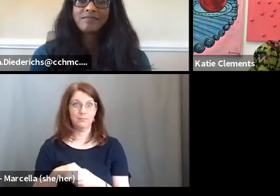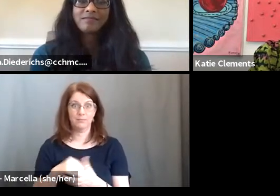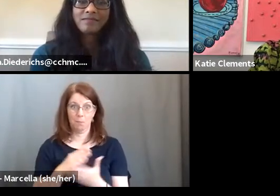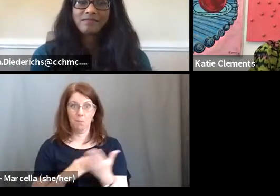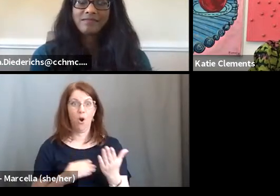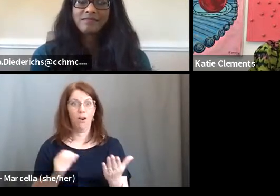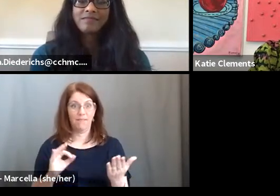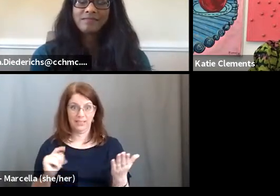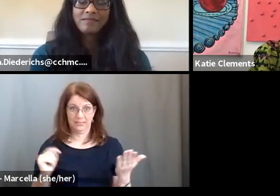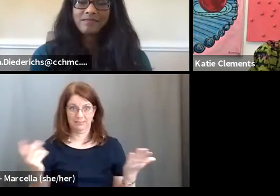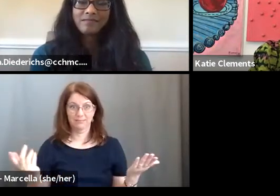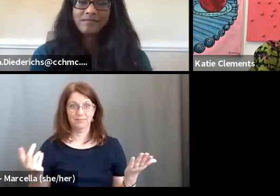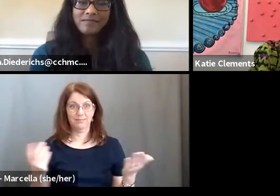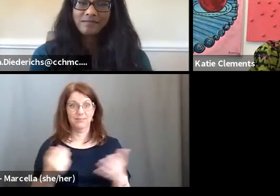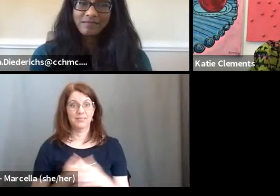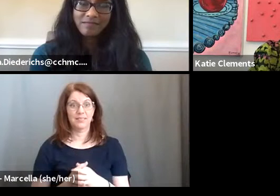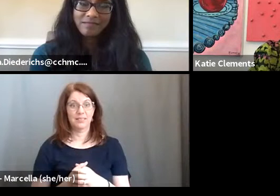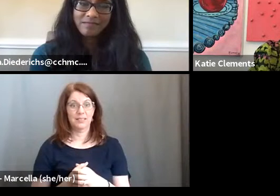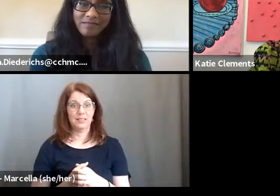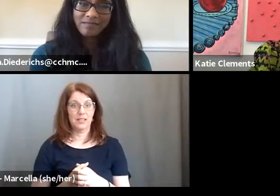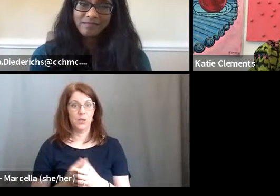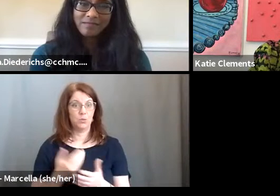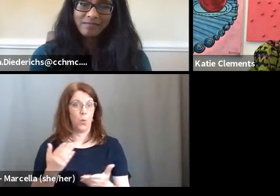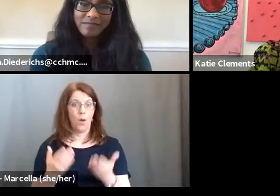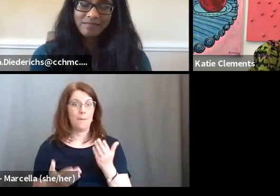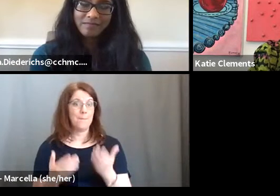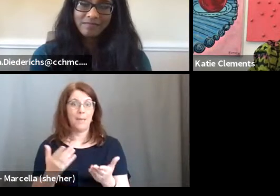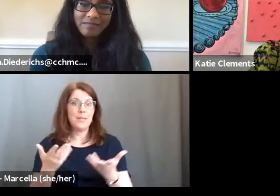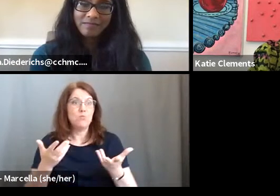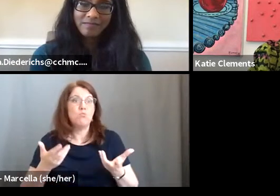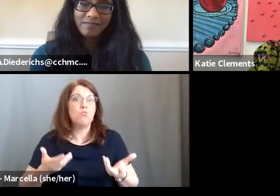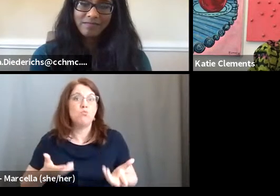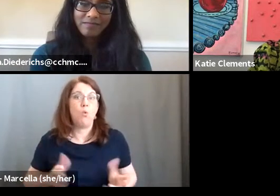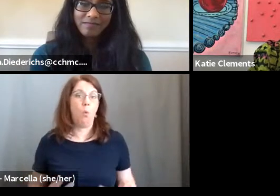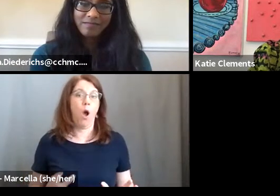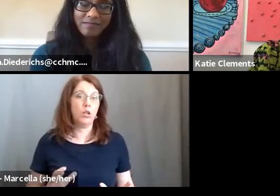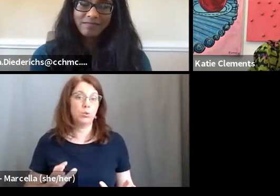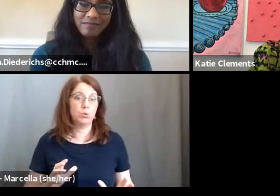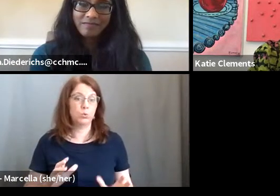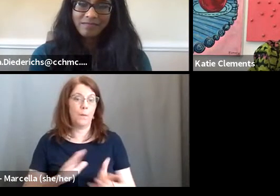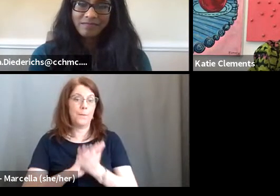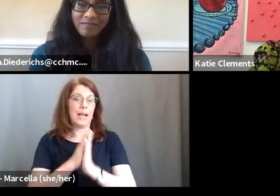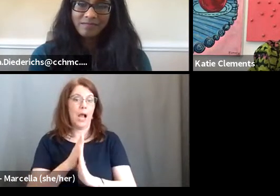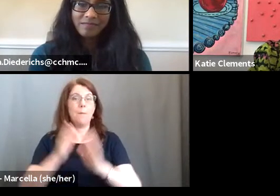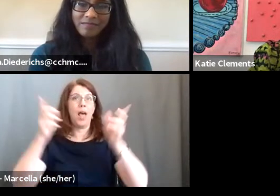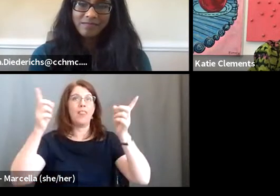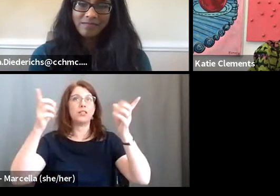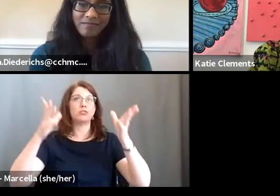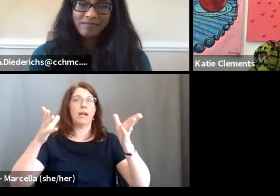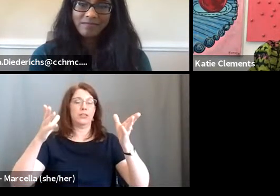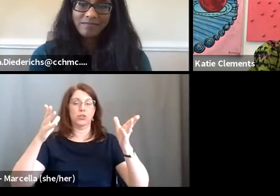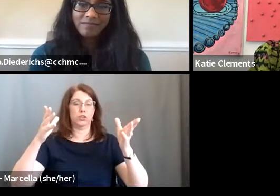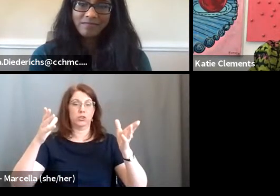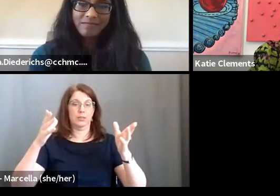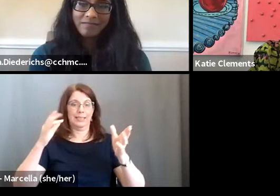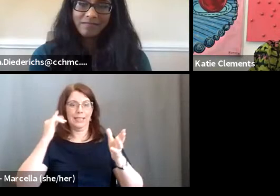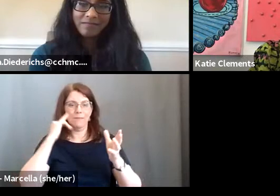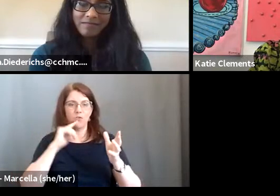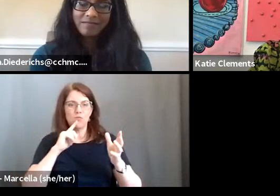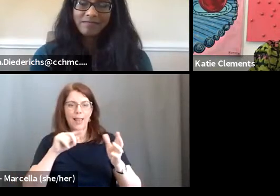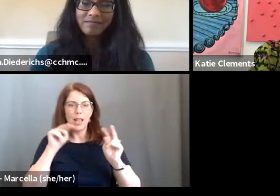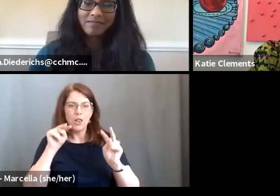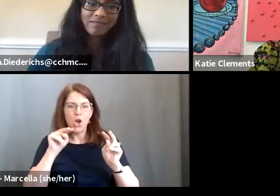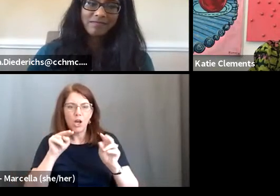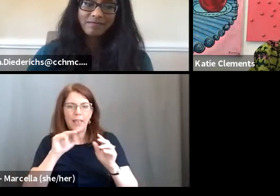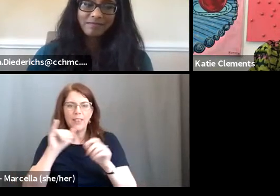um, you might not want to be the creative director. Um, if, if you really look at the detail of the